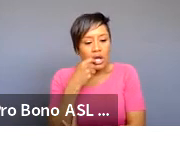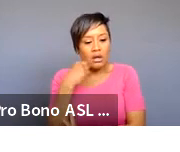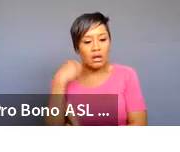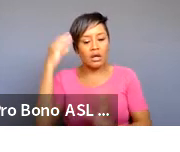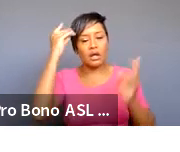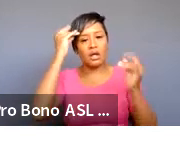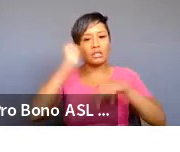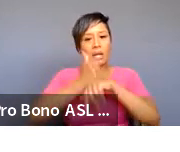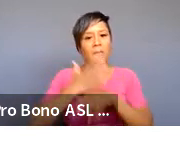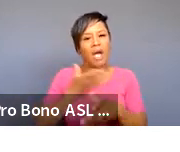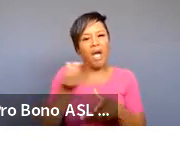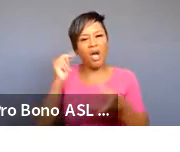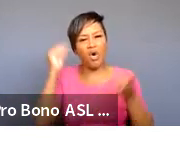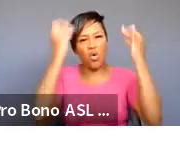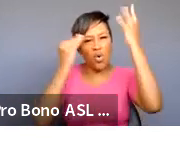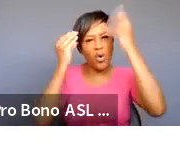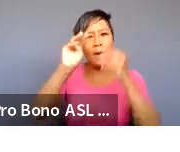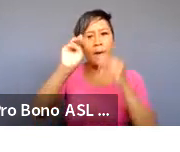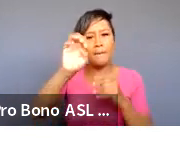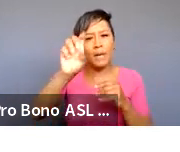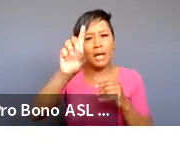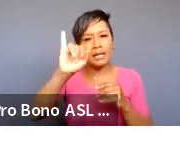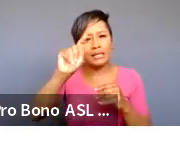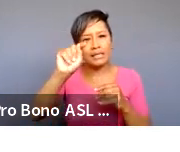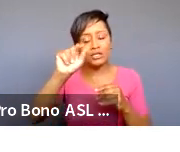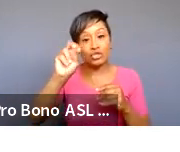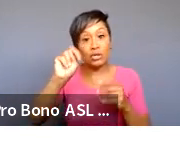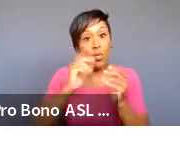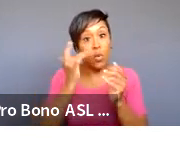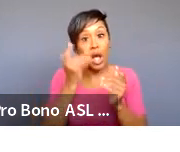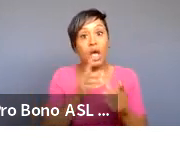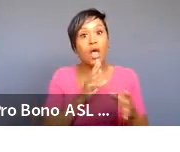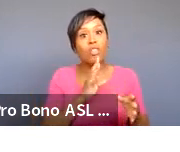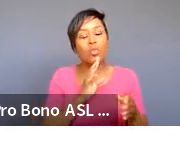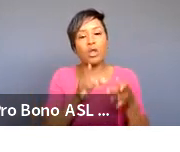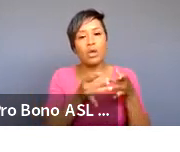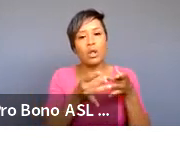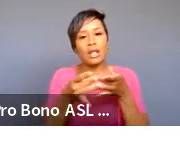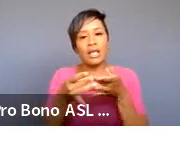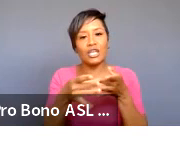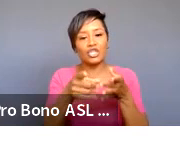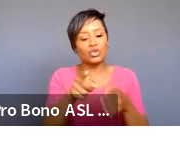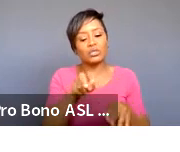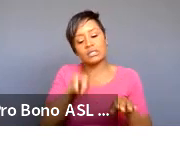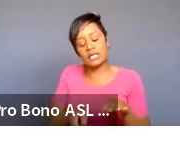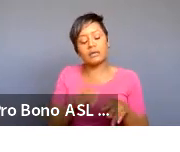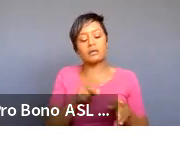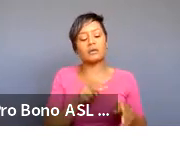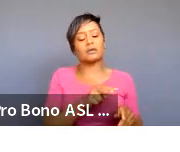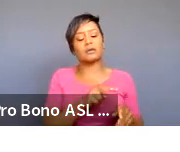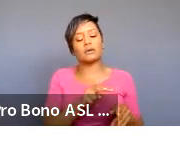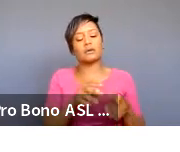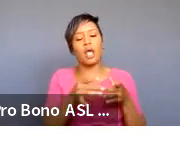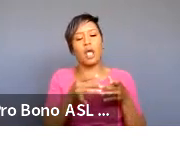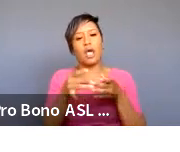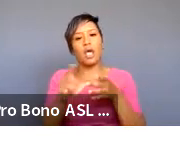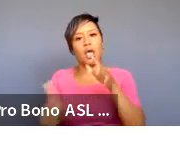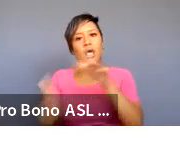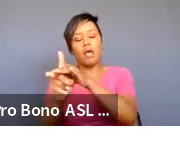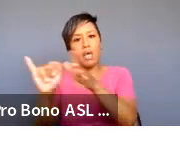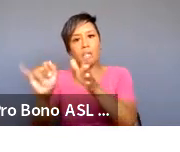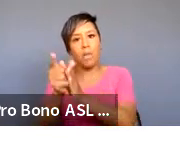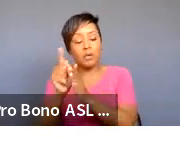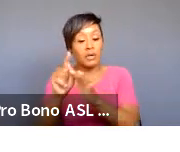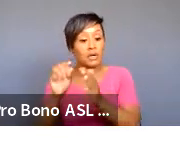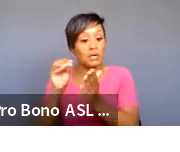meditation and you let the river the water guide you to the moment and you start to document very specific